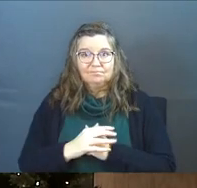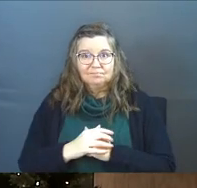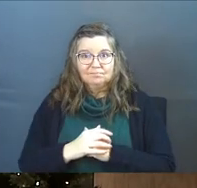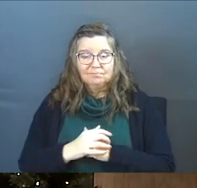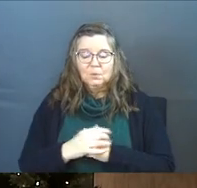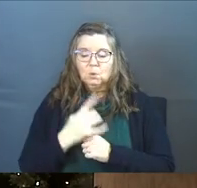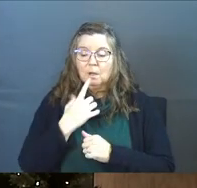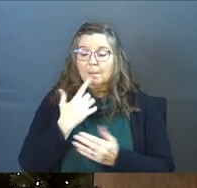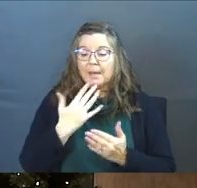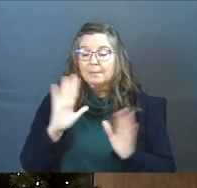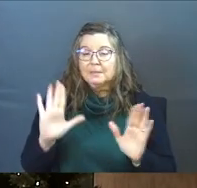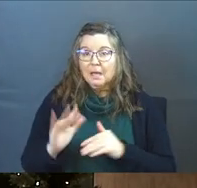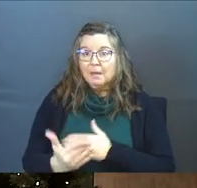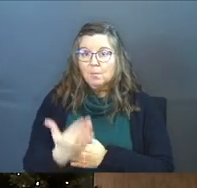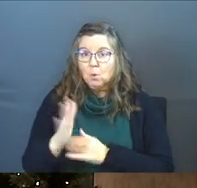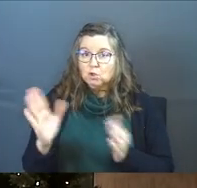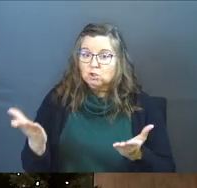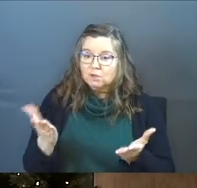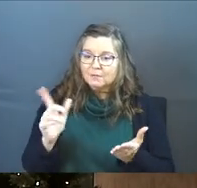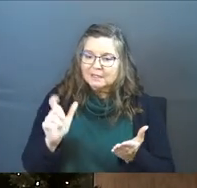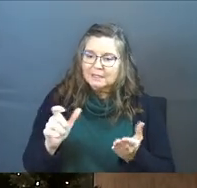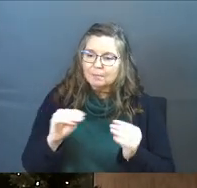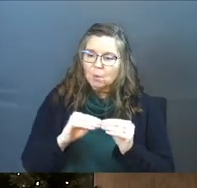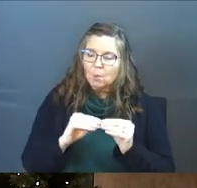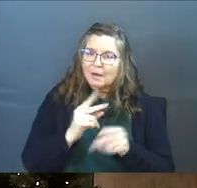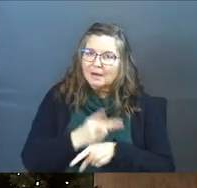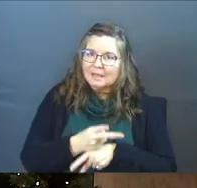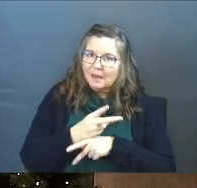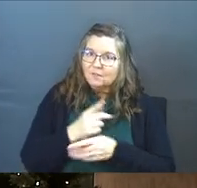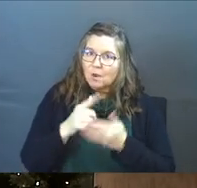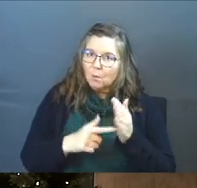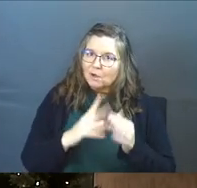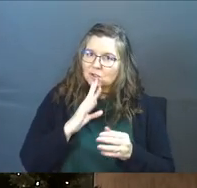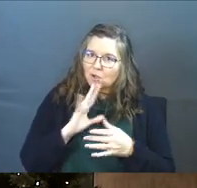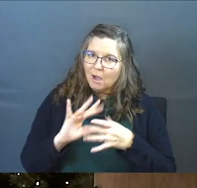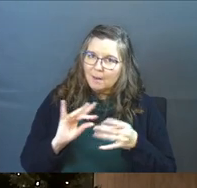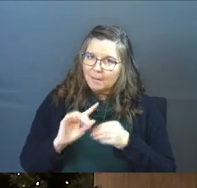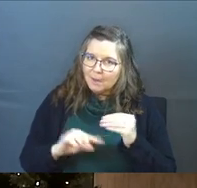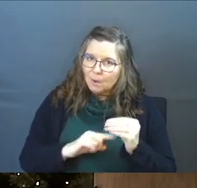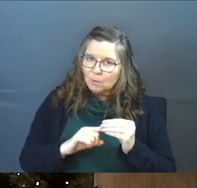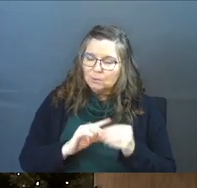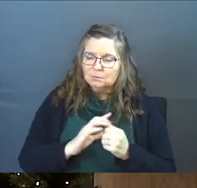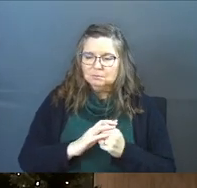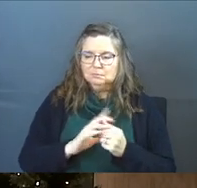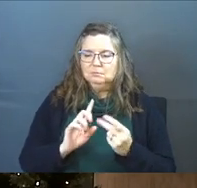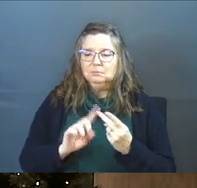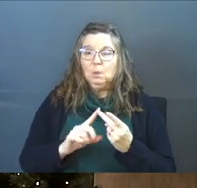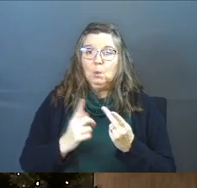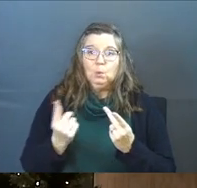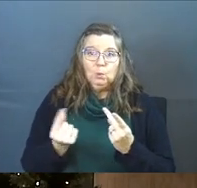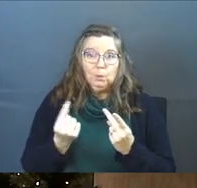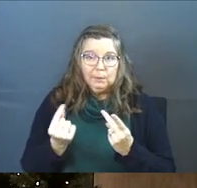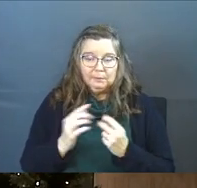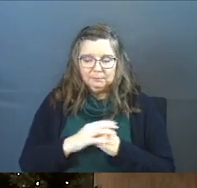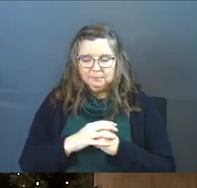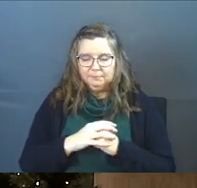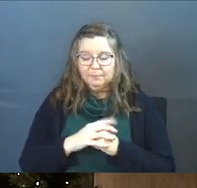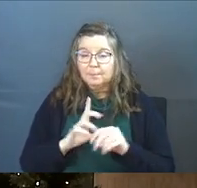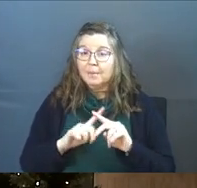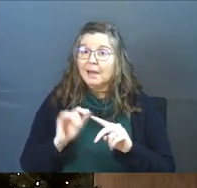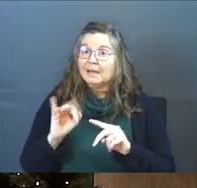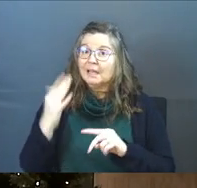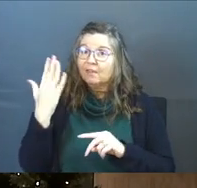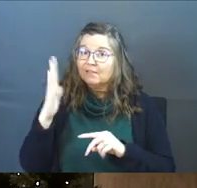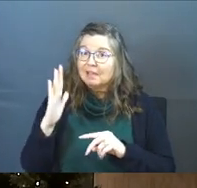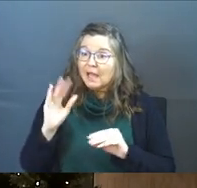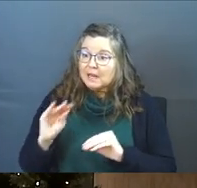So he's saying maybe Sunday morning services, you need to be a little careful on what you're talking about, on what you're doing. But